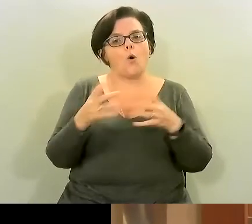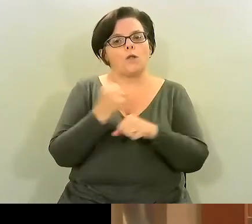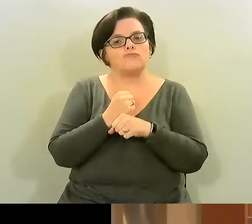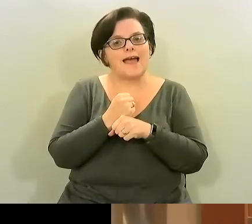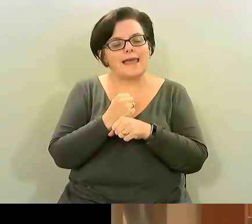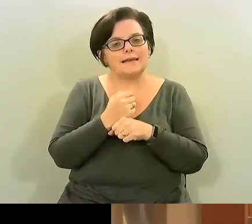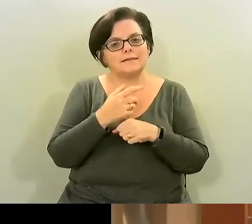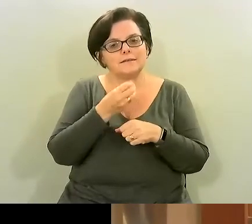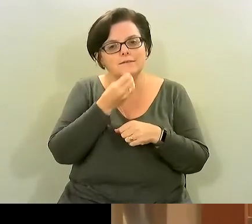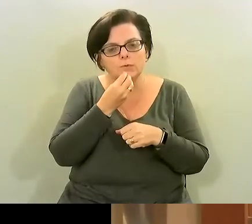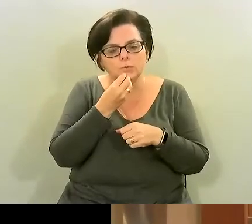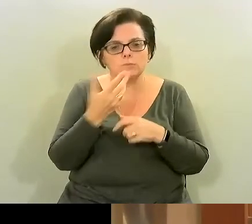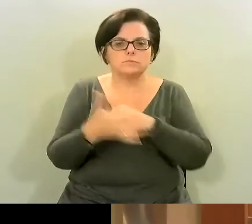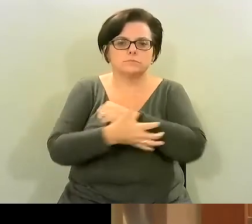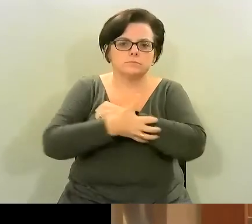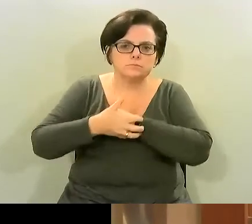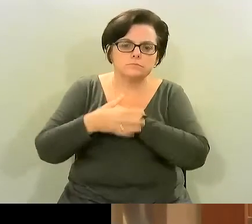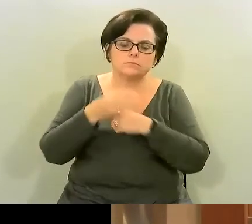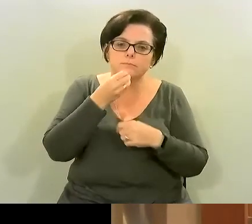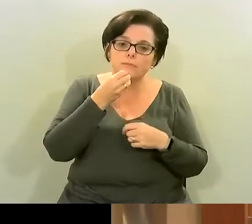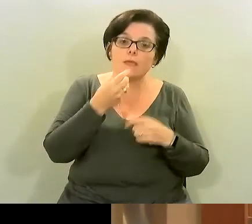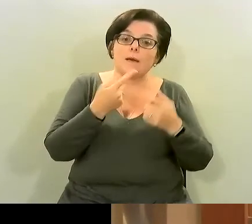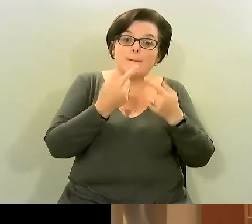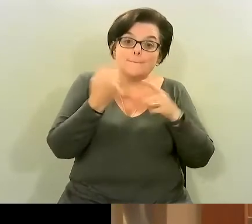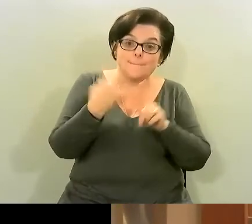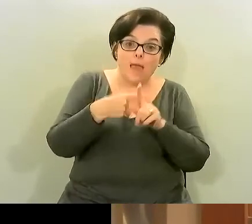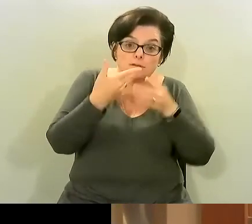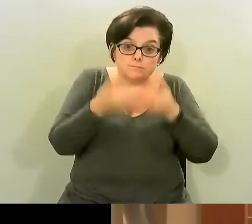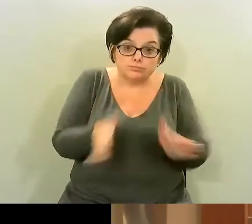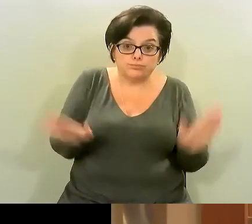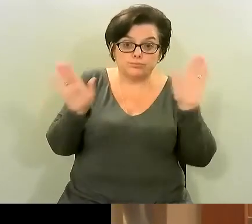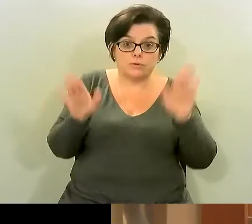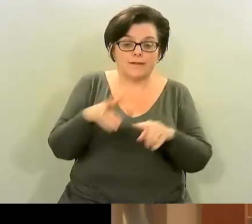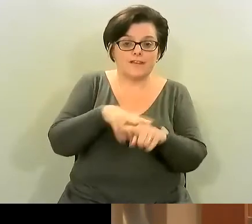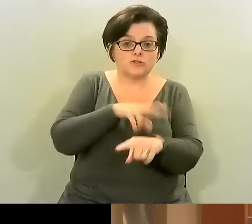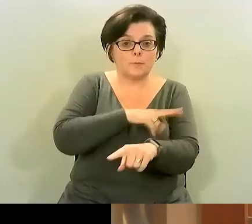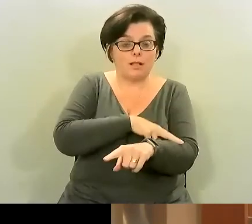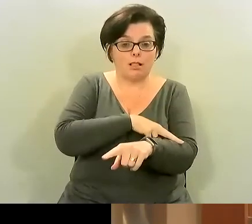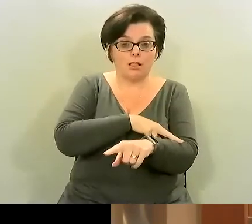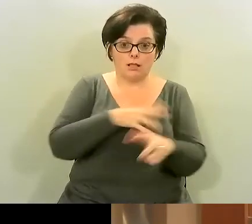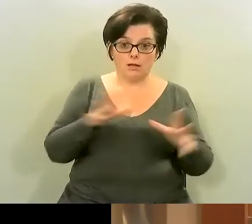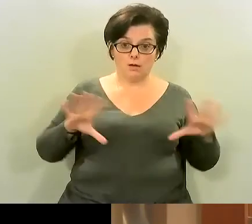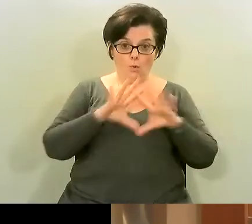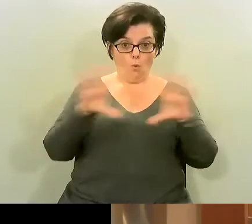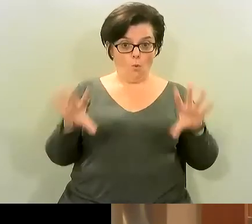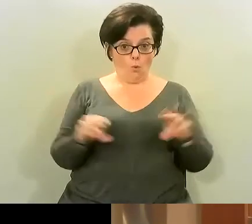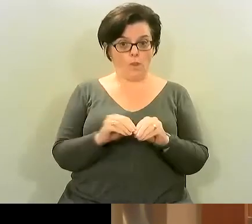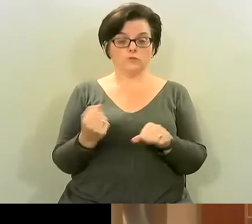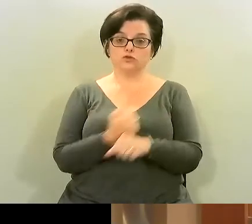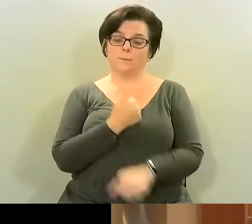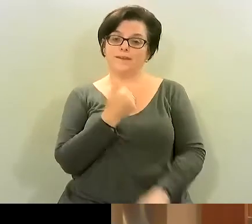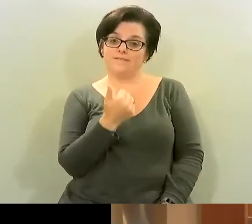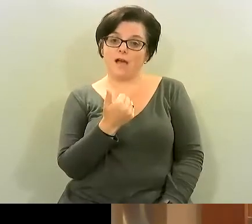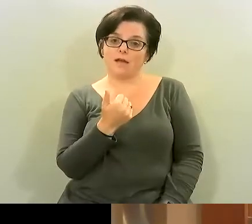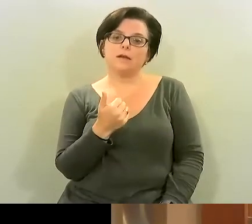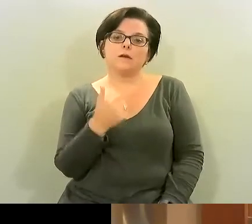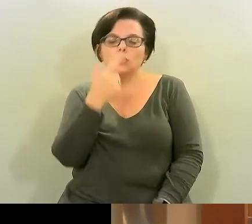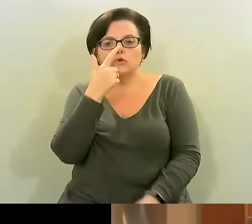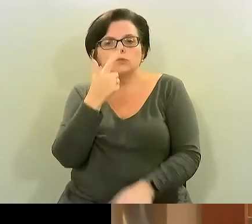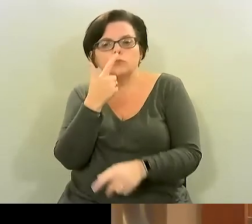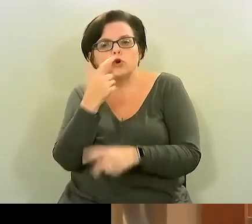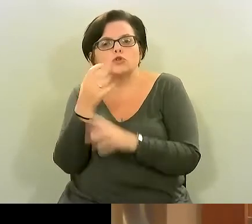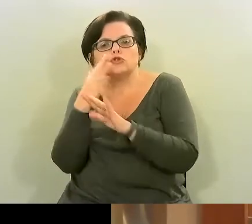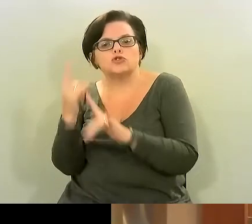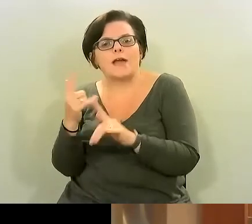you know a rich array of vegetables i think that should be fine i would check the new vitamin b12